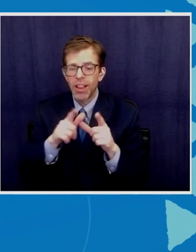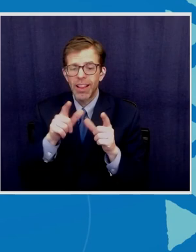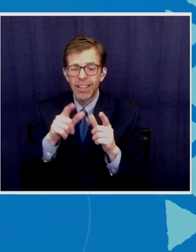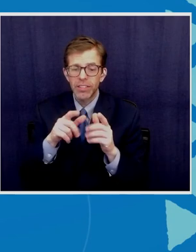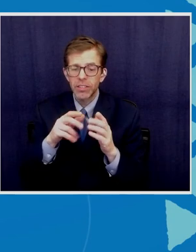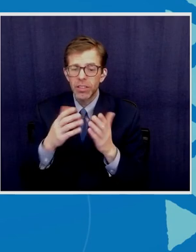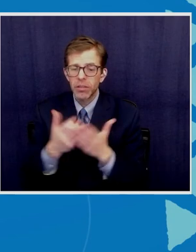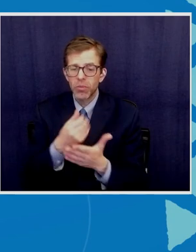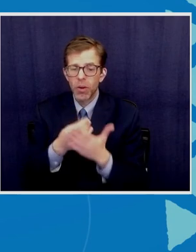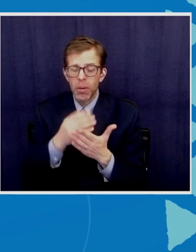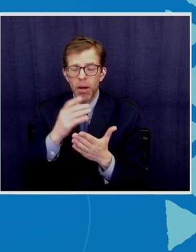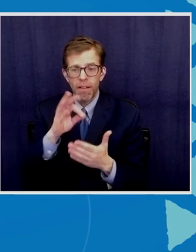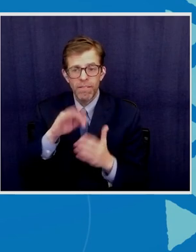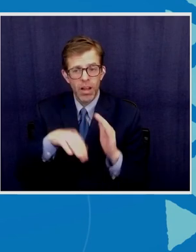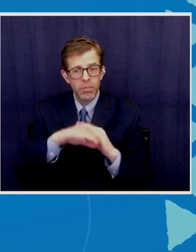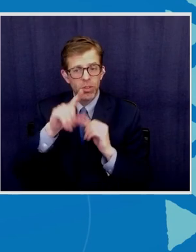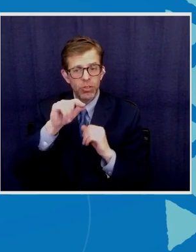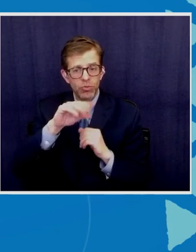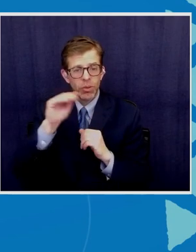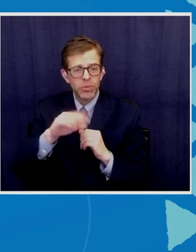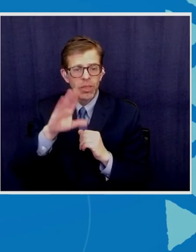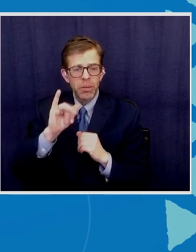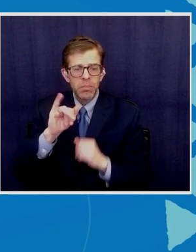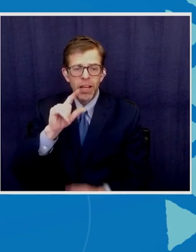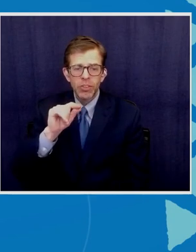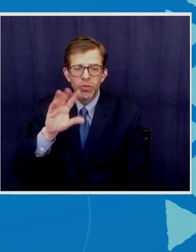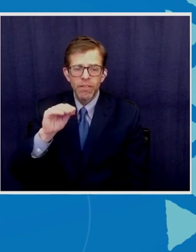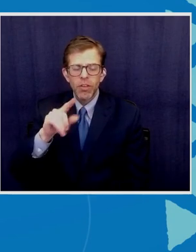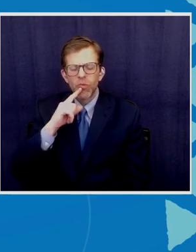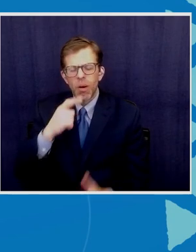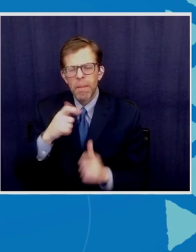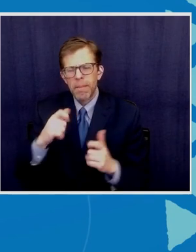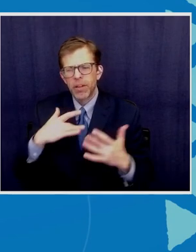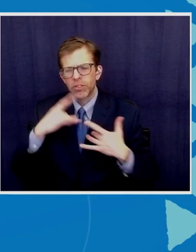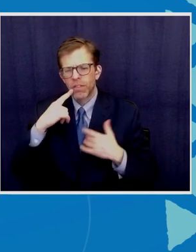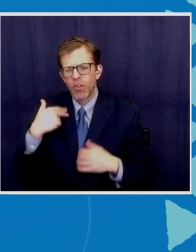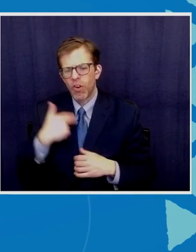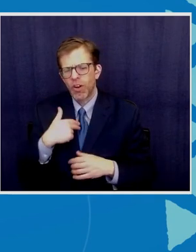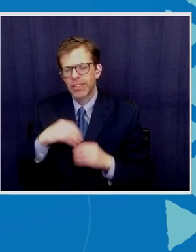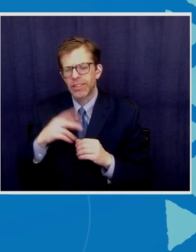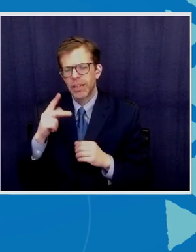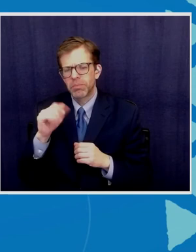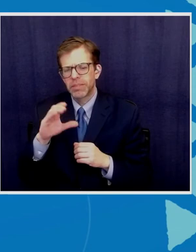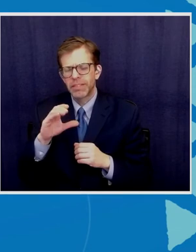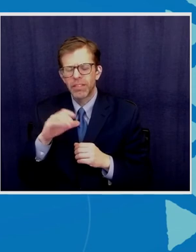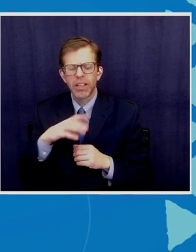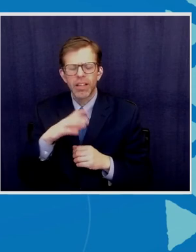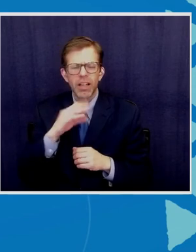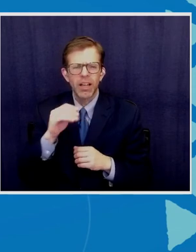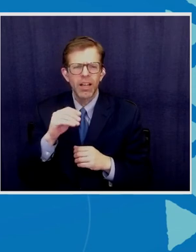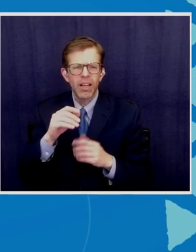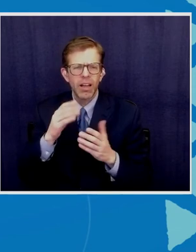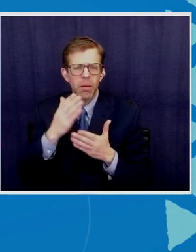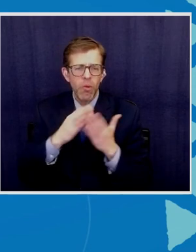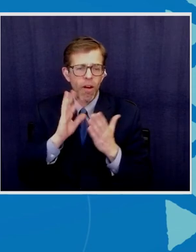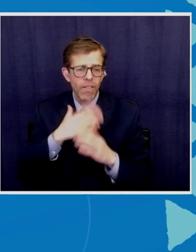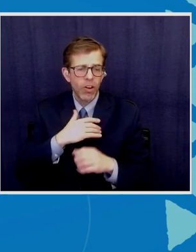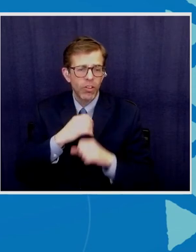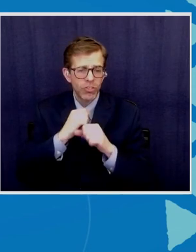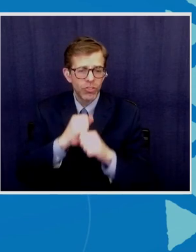2050. So it's a huge concern for us in the Pacific very much about our security and about our people.